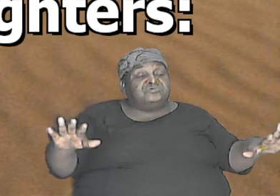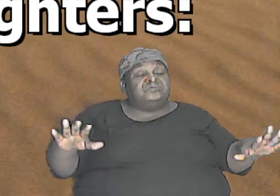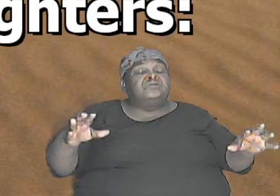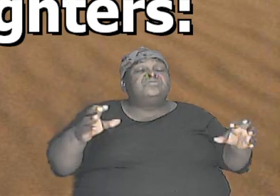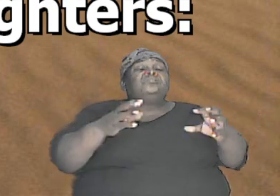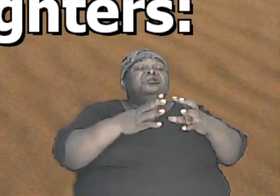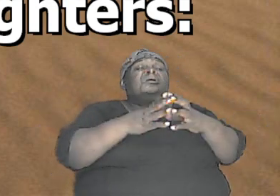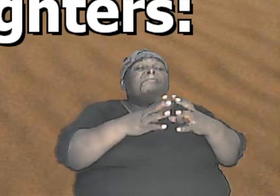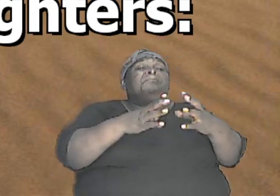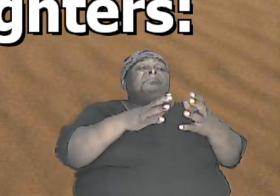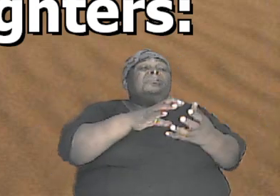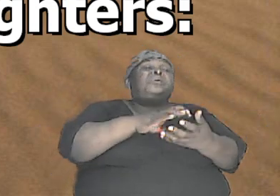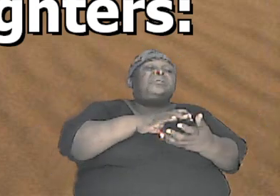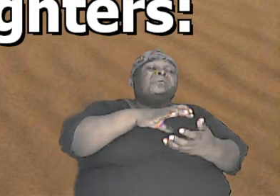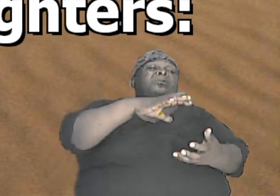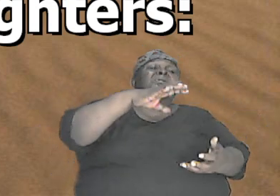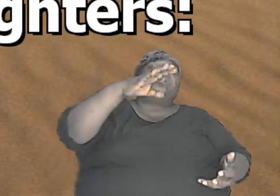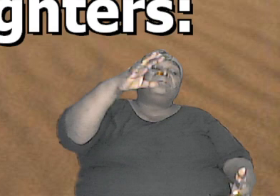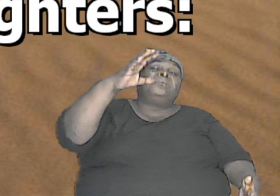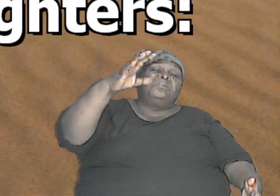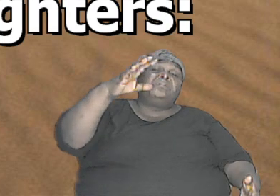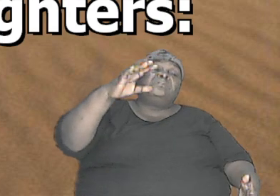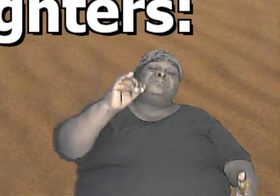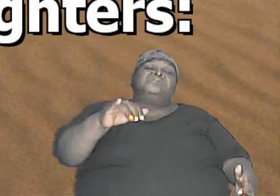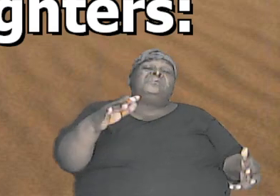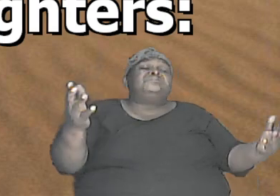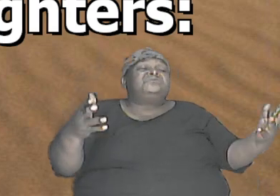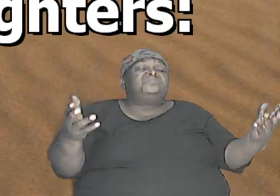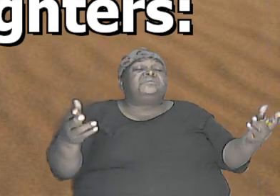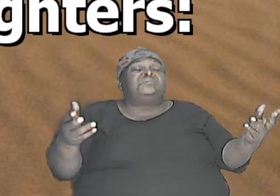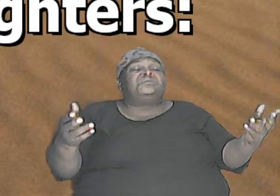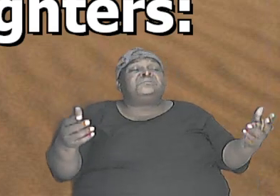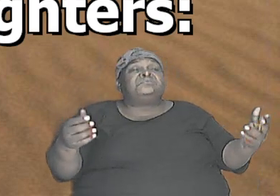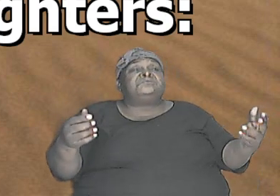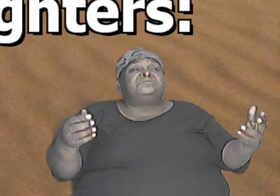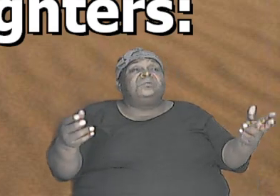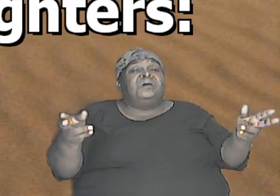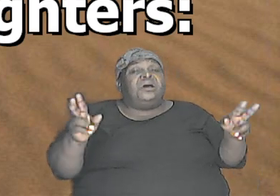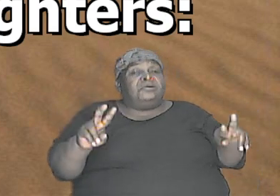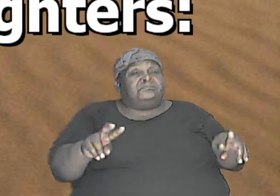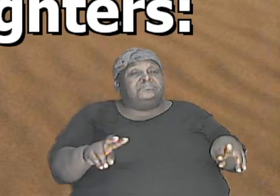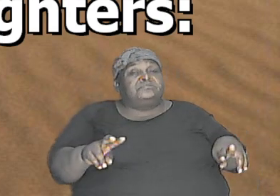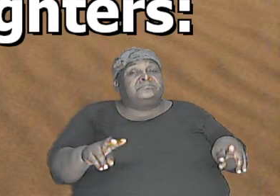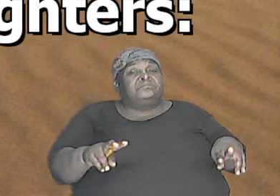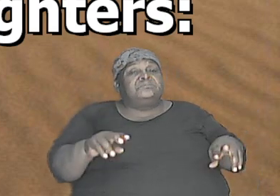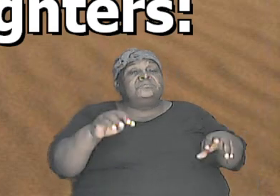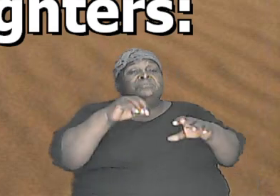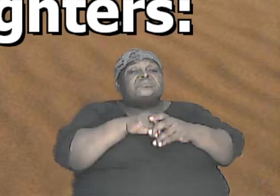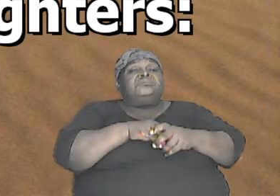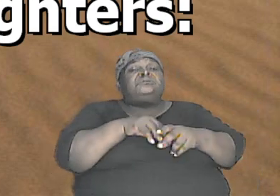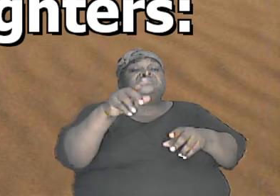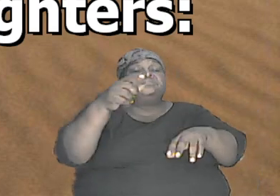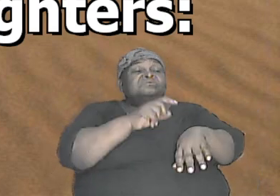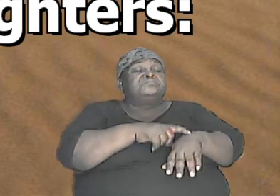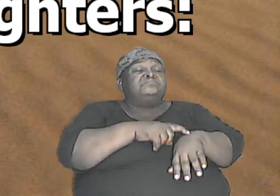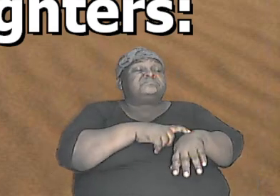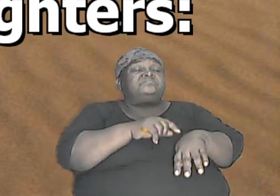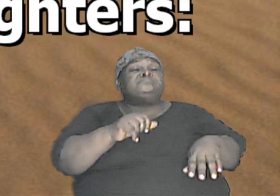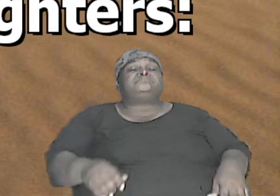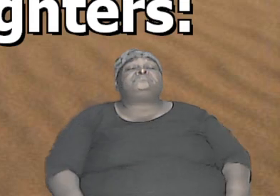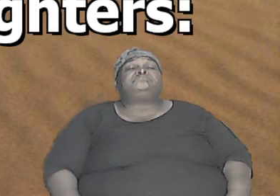exponentially and so that was exactly what was happening there at the time